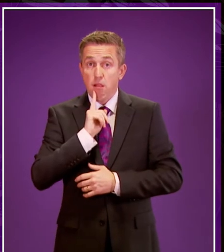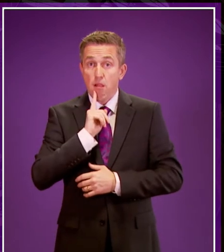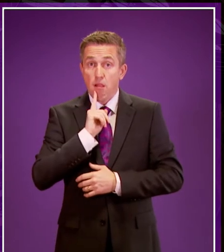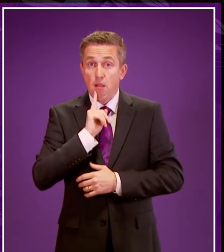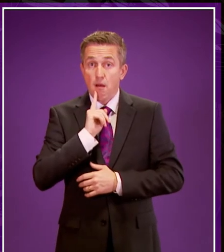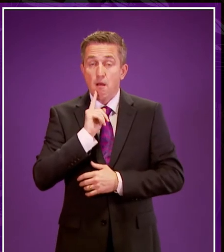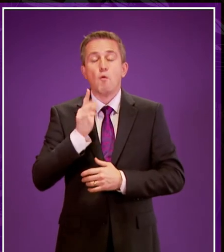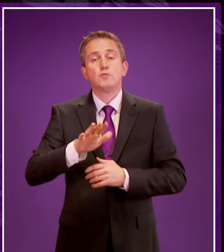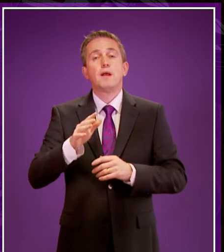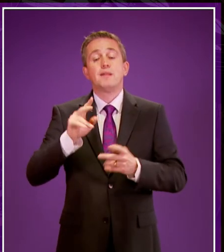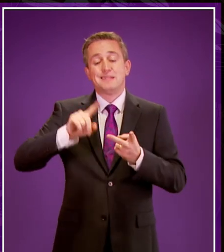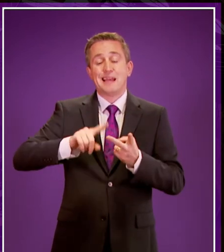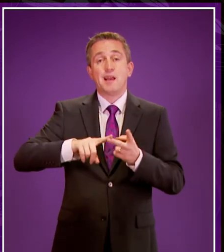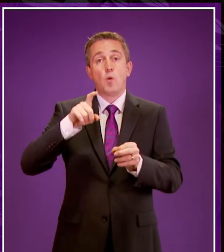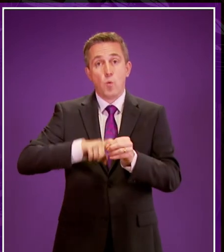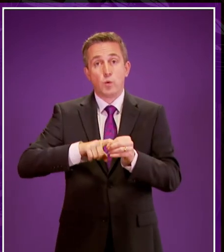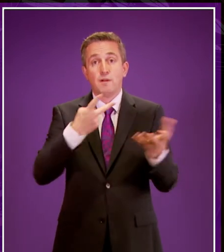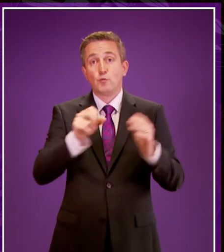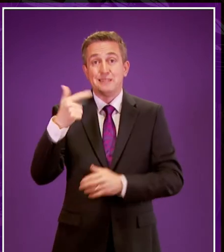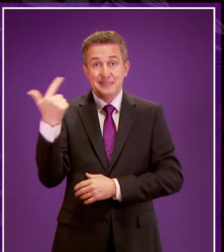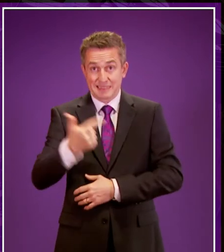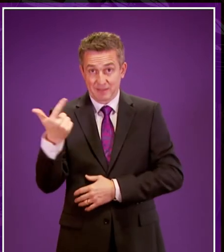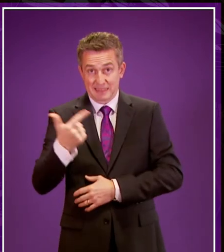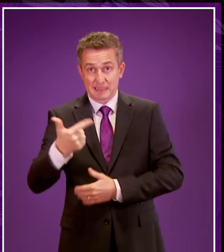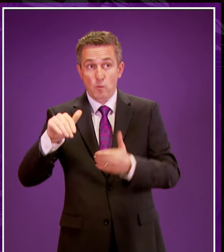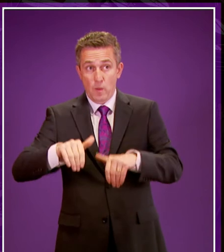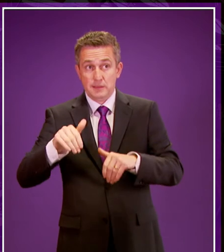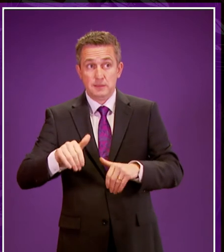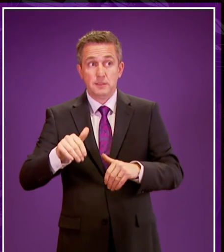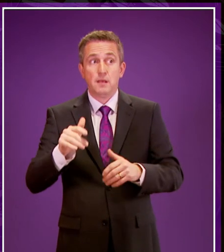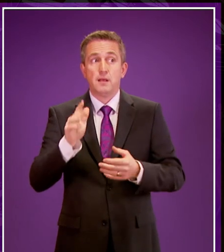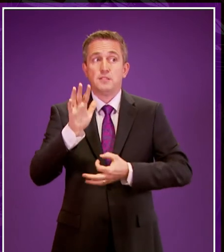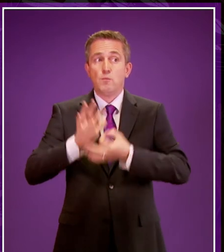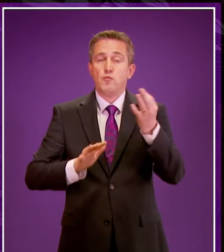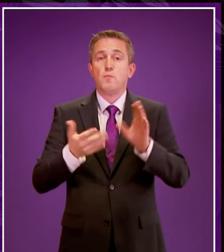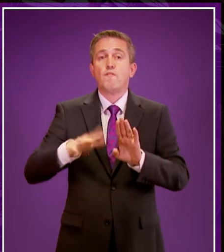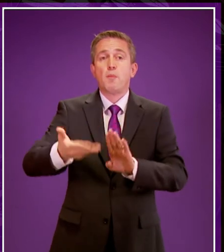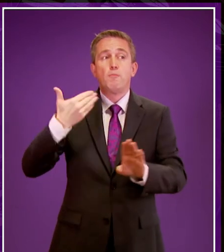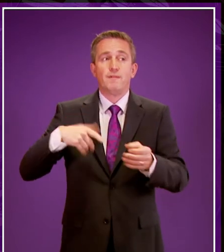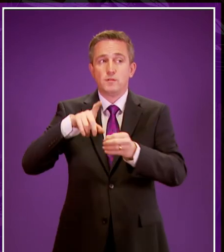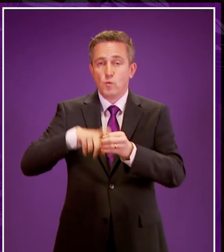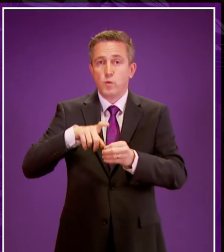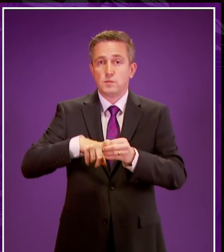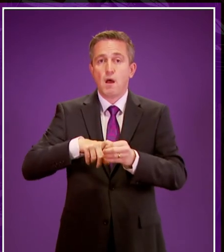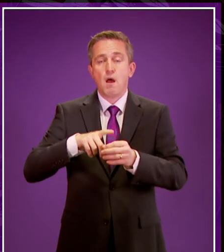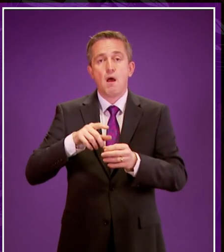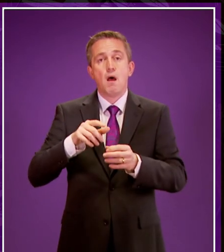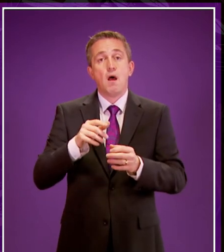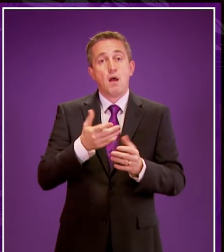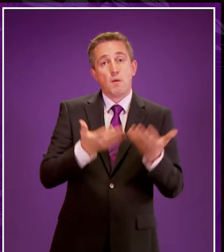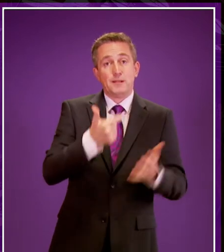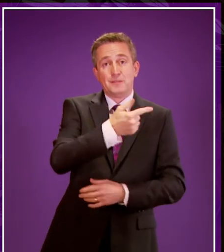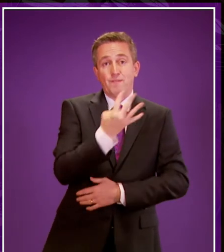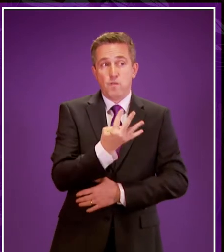in the second quarter of 2017, an improvement from the previous quarter, which was